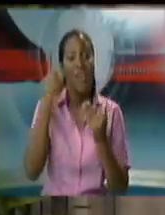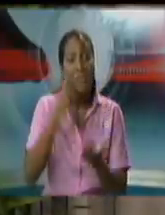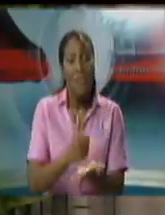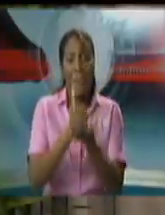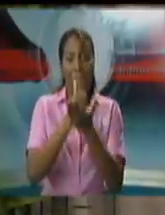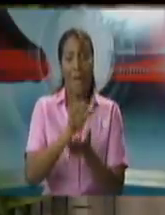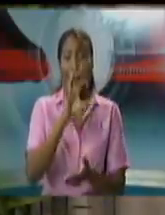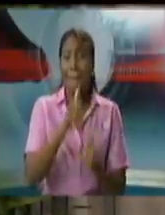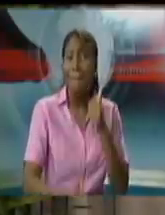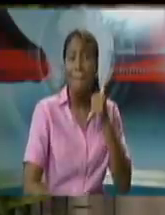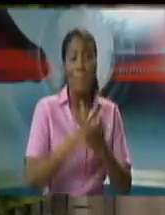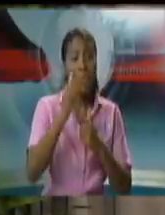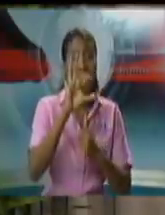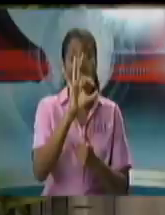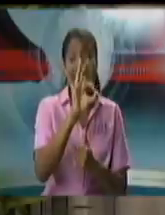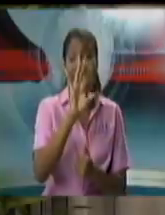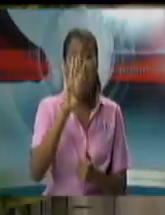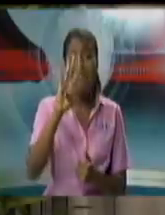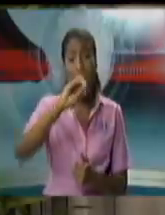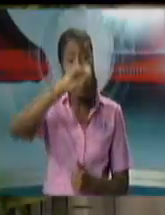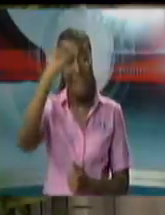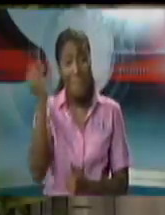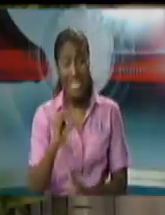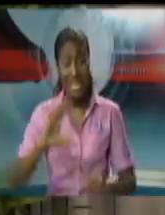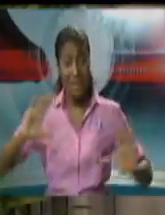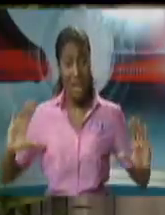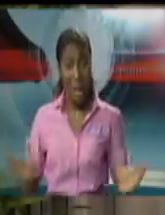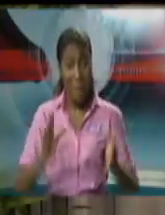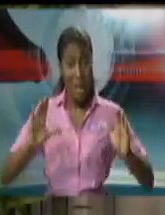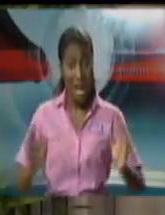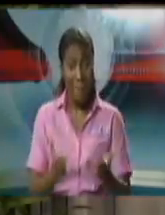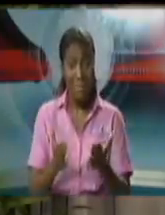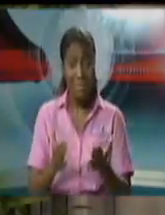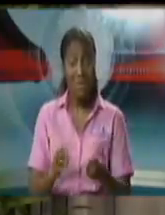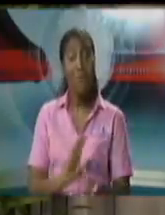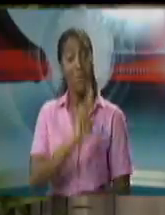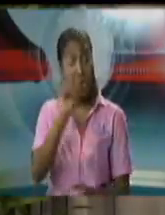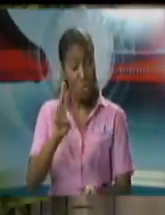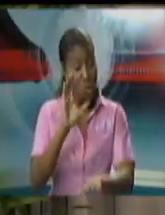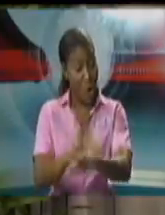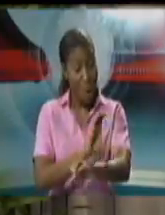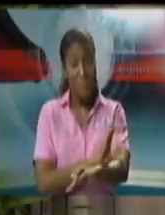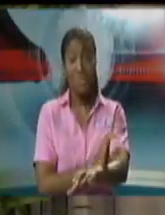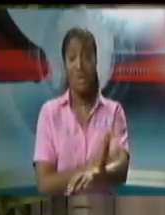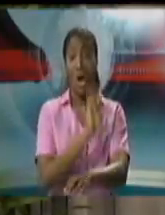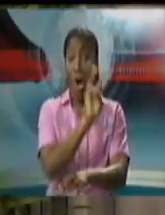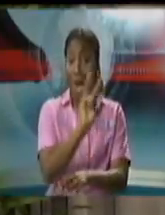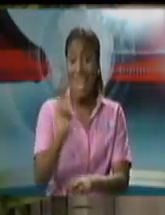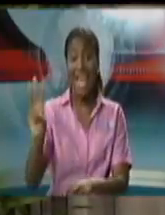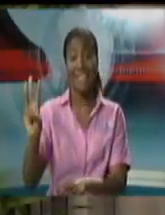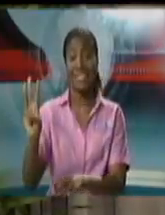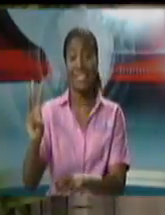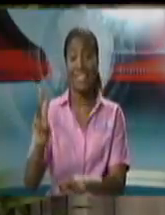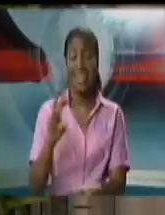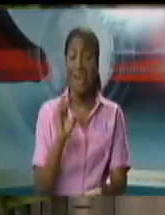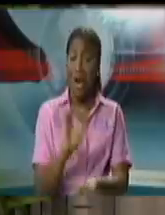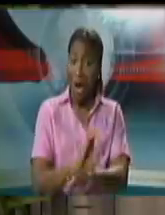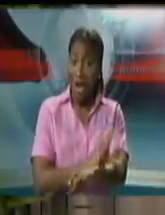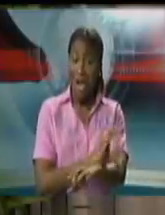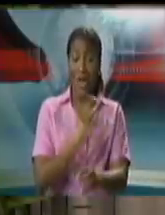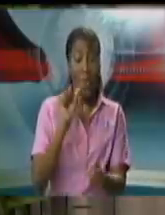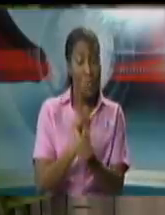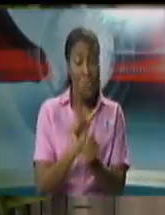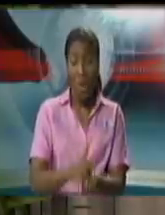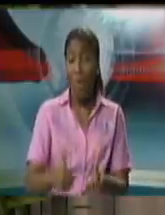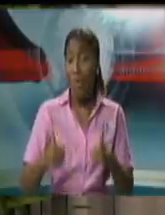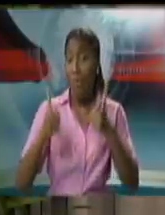94% of them were done online I want to assure you that the online versions are working extremely well and that we